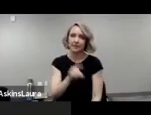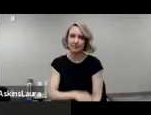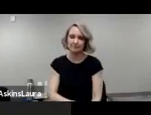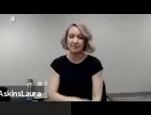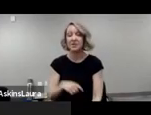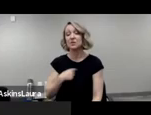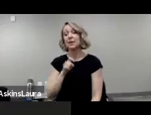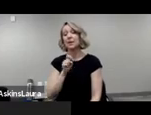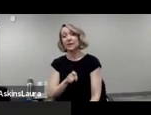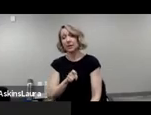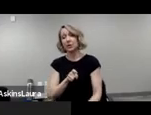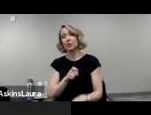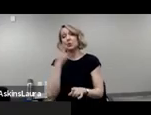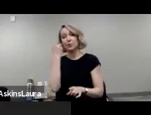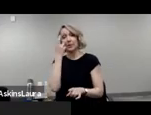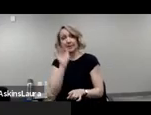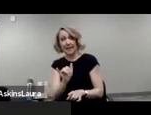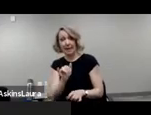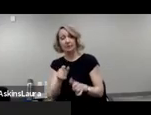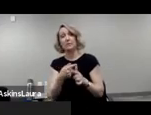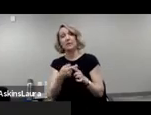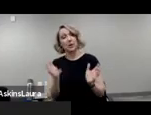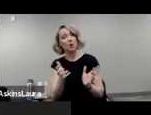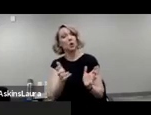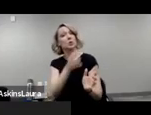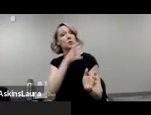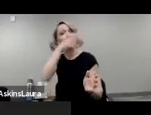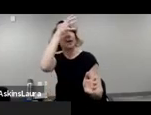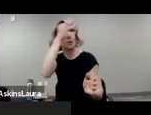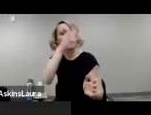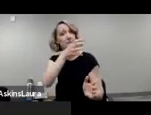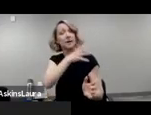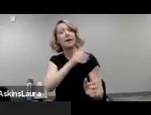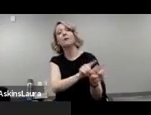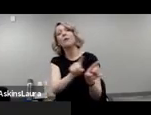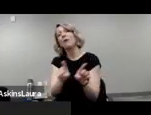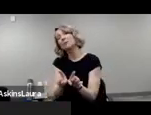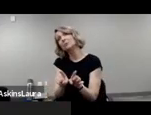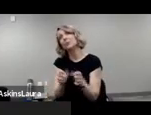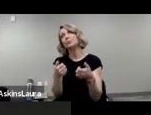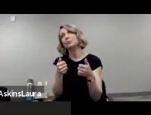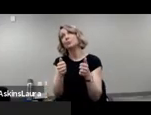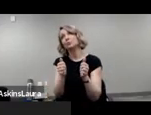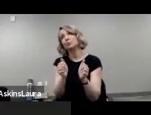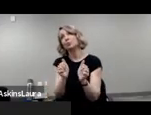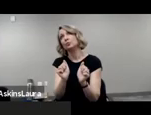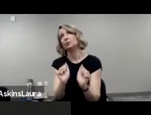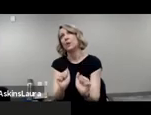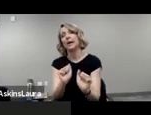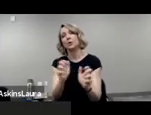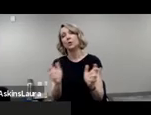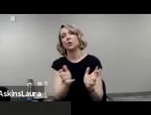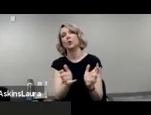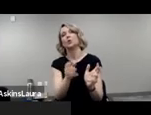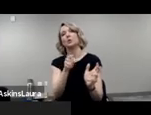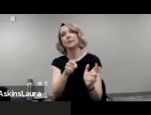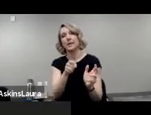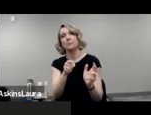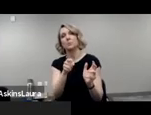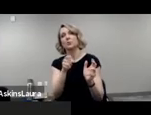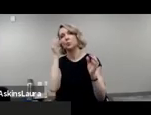encourage them and obviously appeal to them in places where they frequent. So